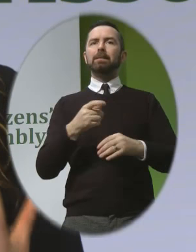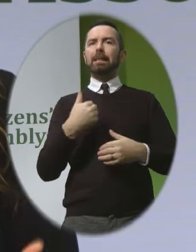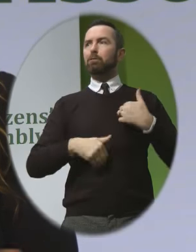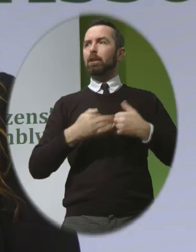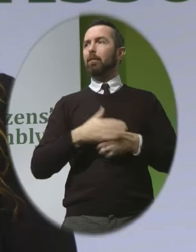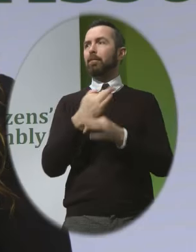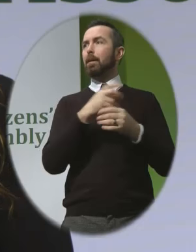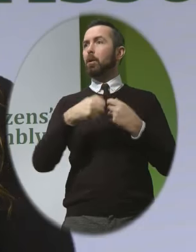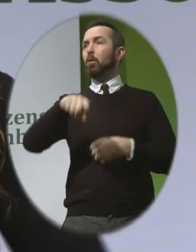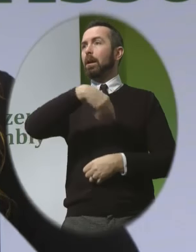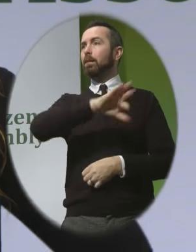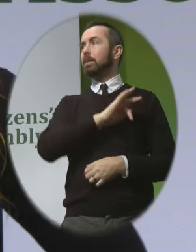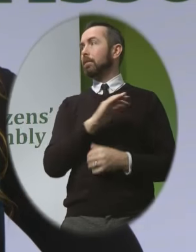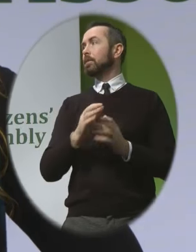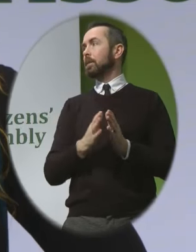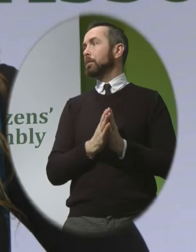or ourselves